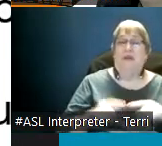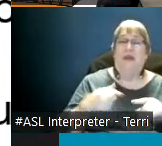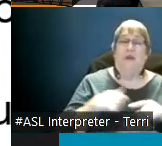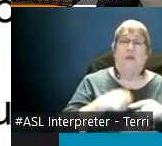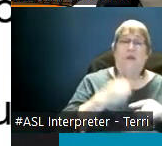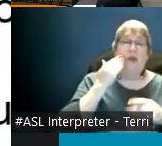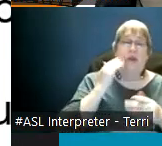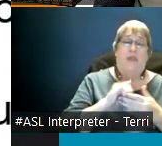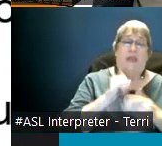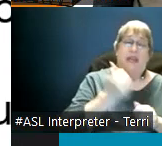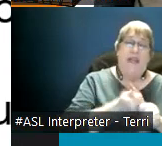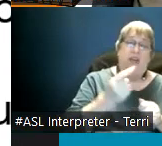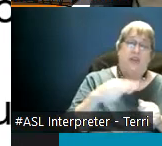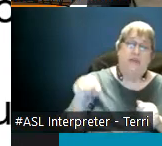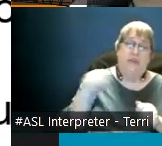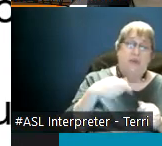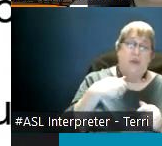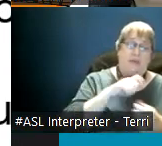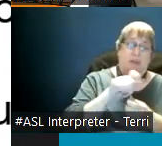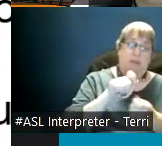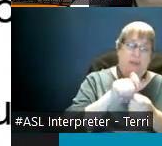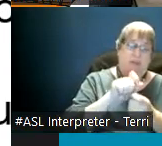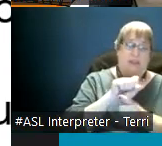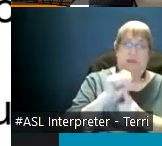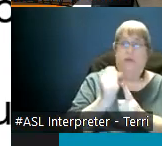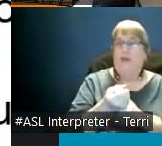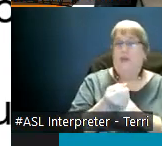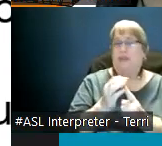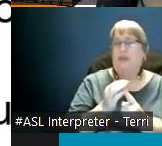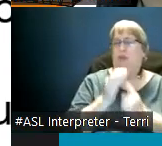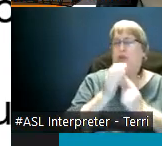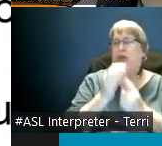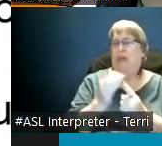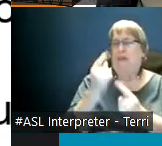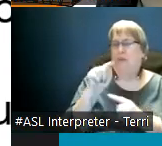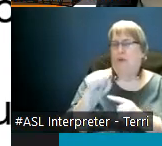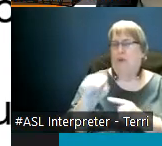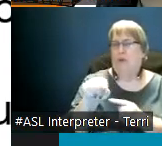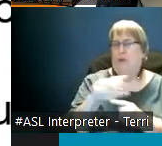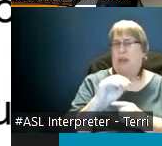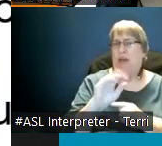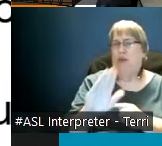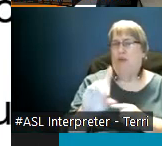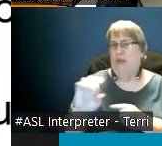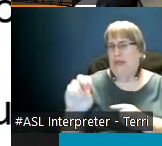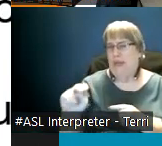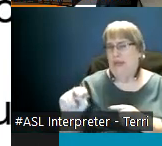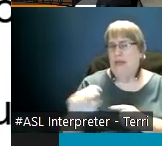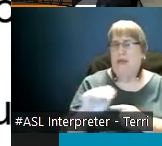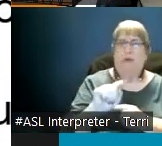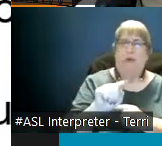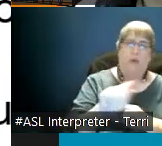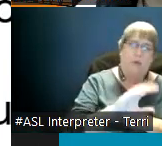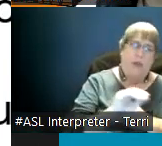that each of you may have very specific circumstances that are unique to you um you and your dean or you and your department